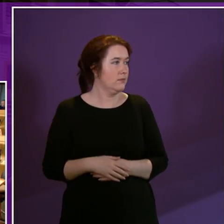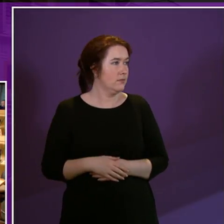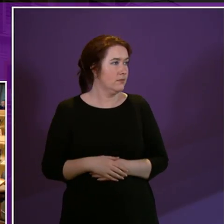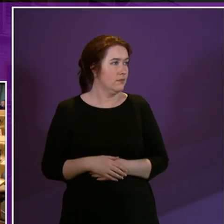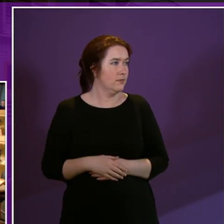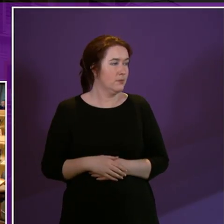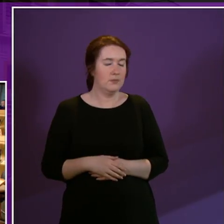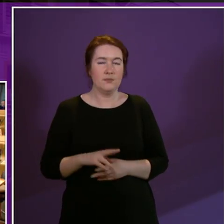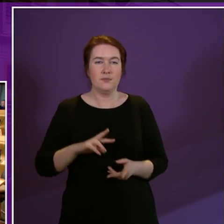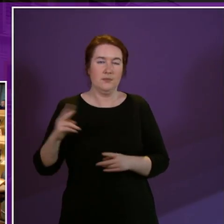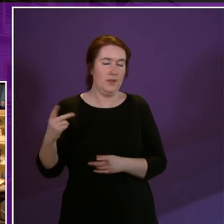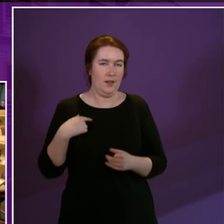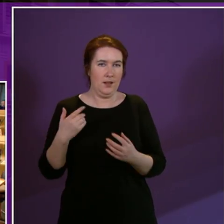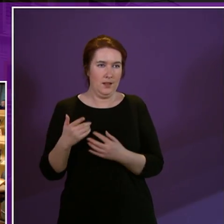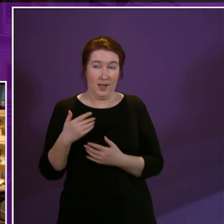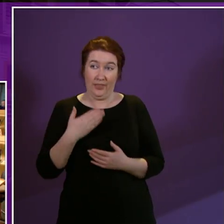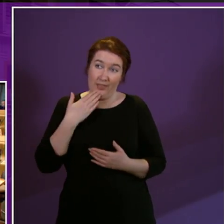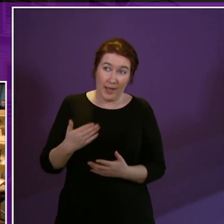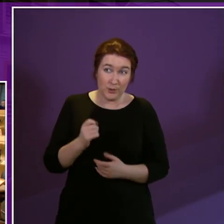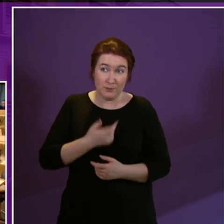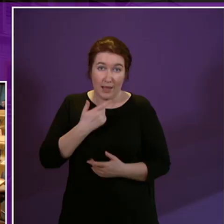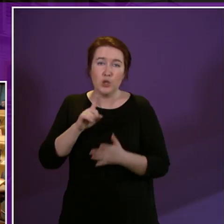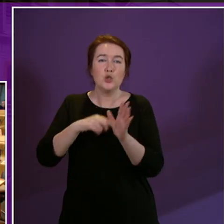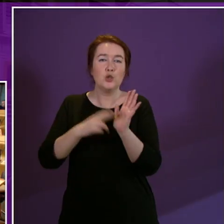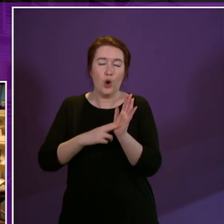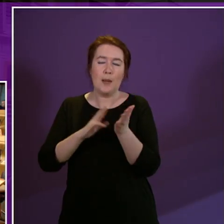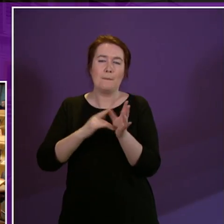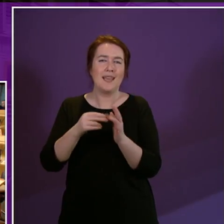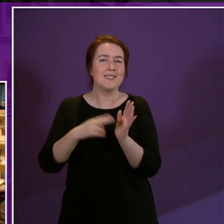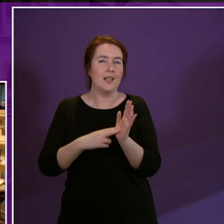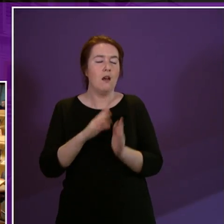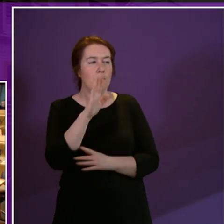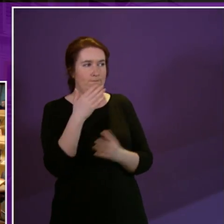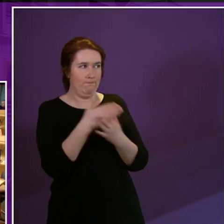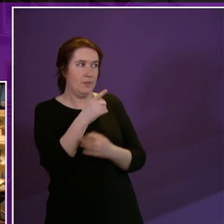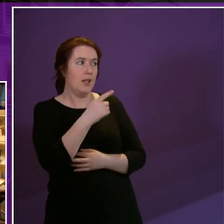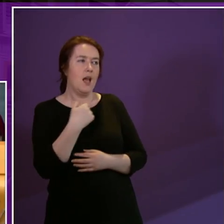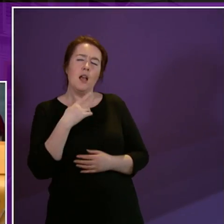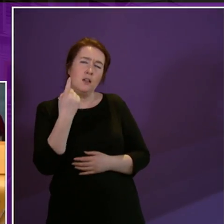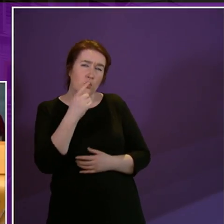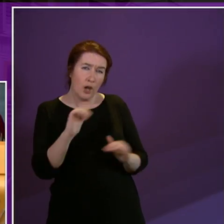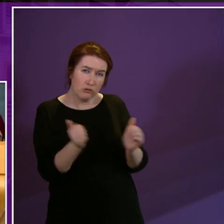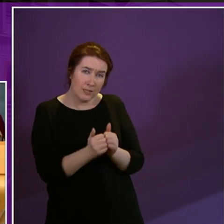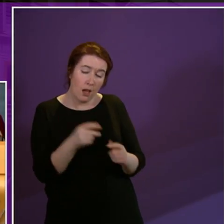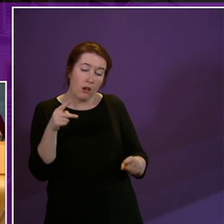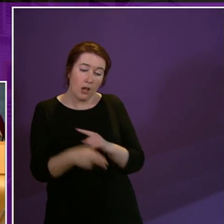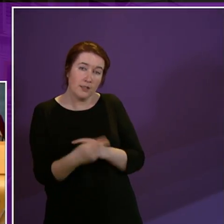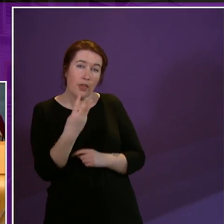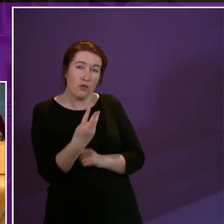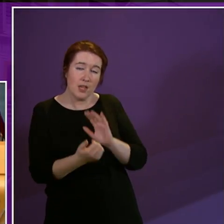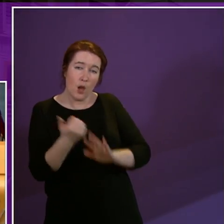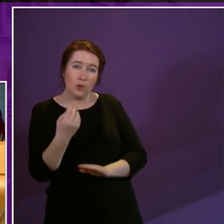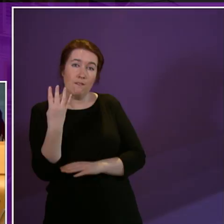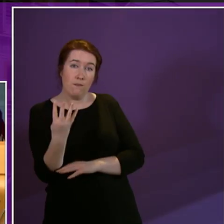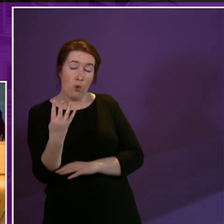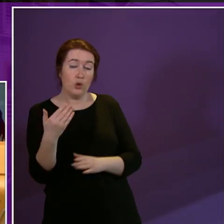I don't know if that was a thank you smile John Mason please I wonder if she would agree that cutting three out of four of